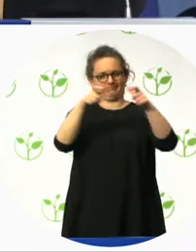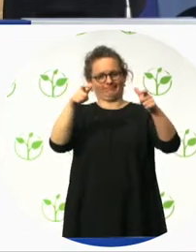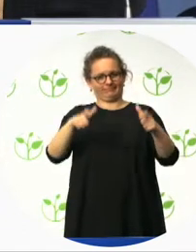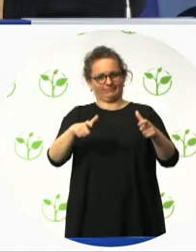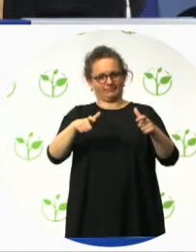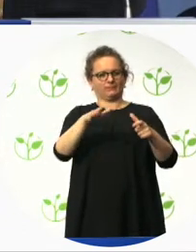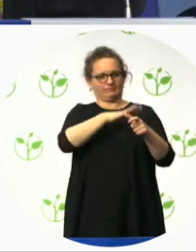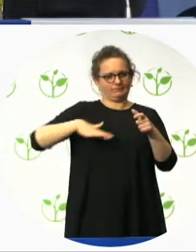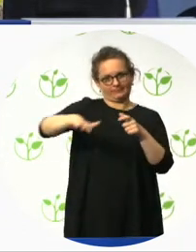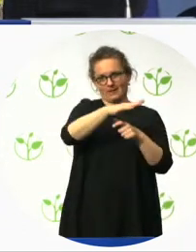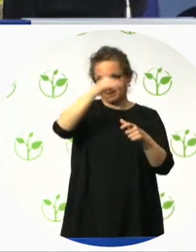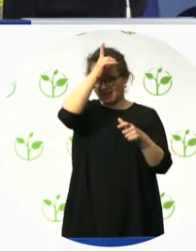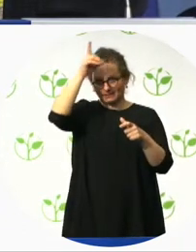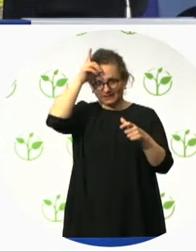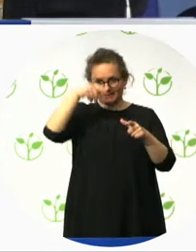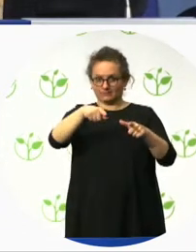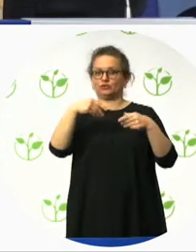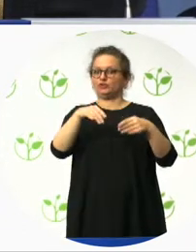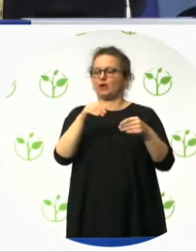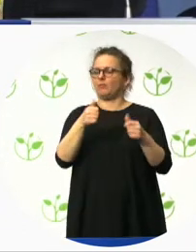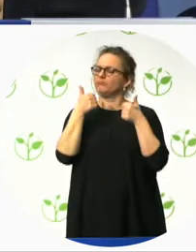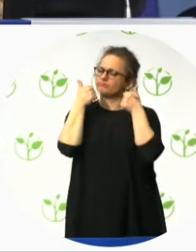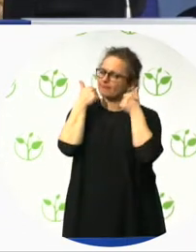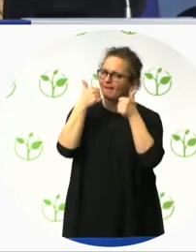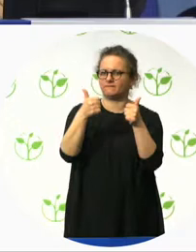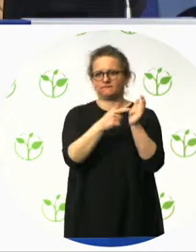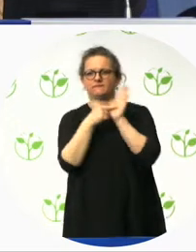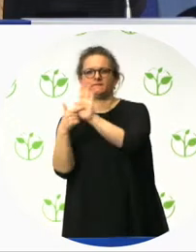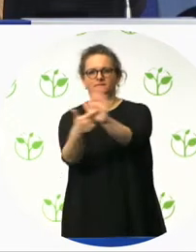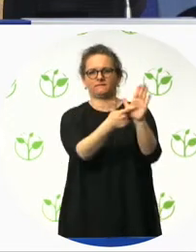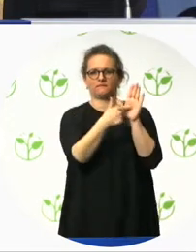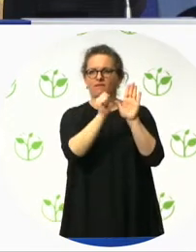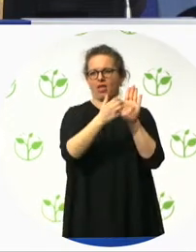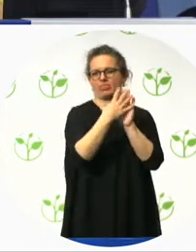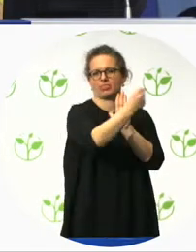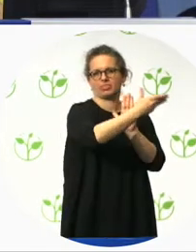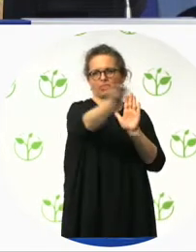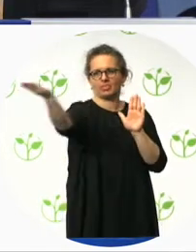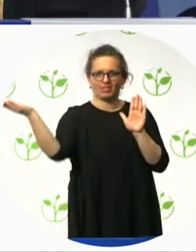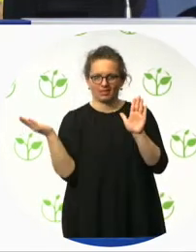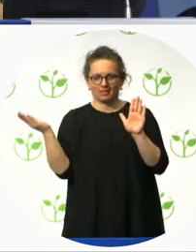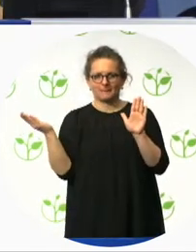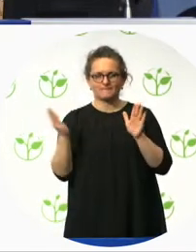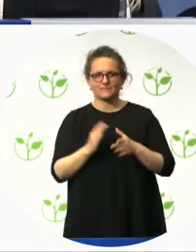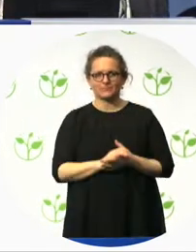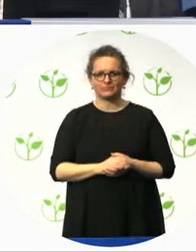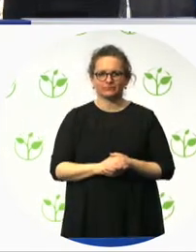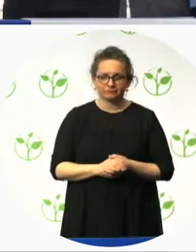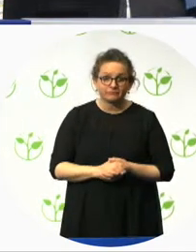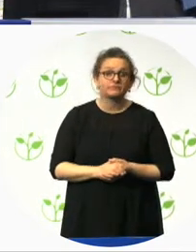a very good model also. And so, the next one will be the 14th Forum Front shop.